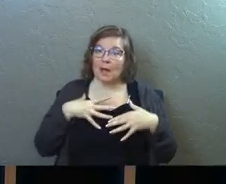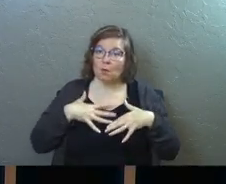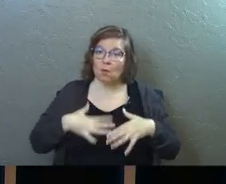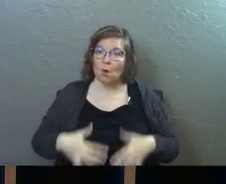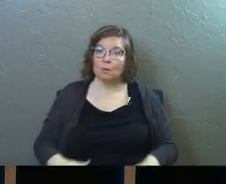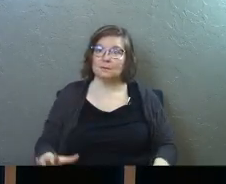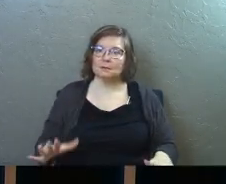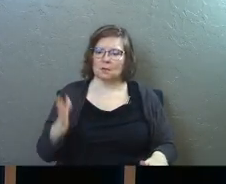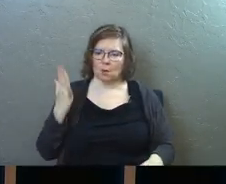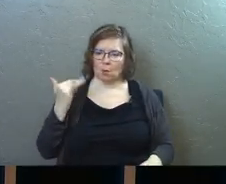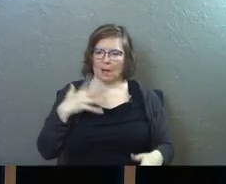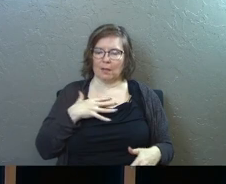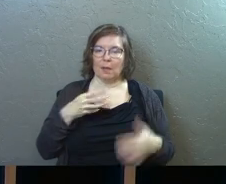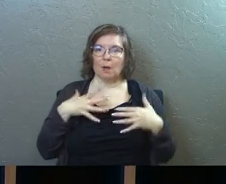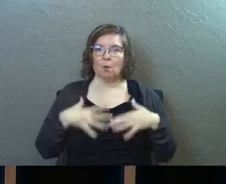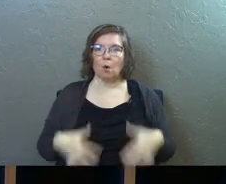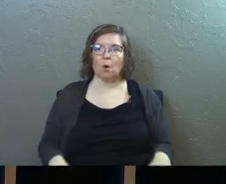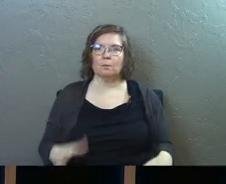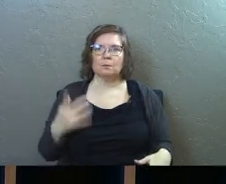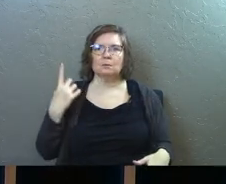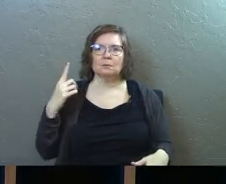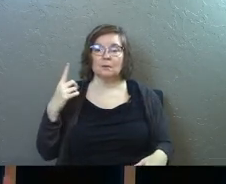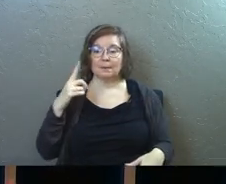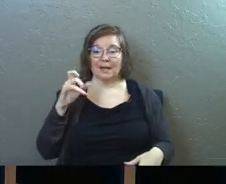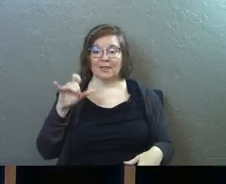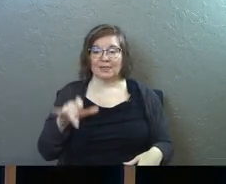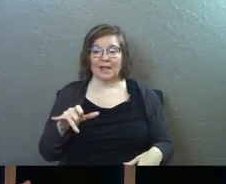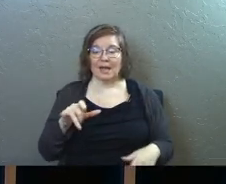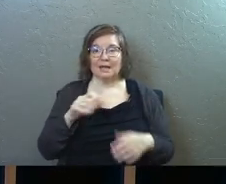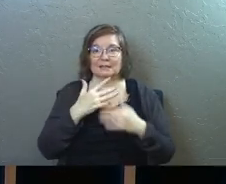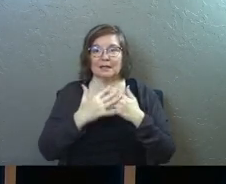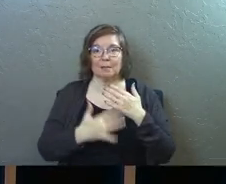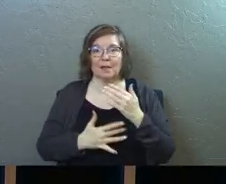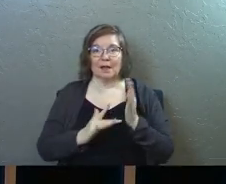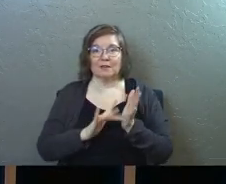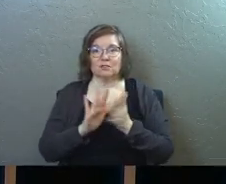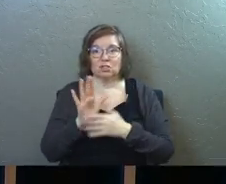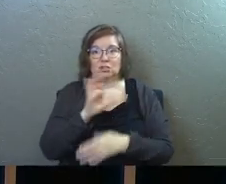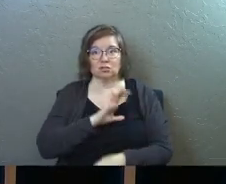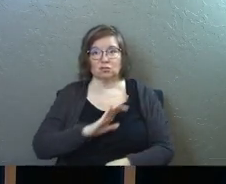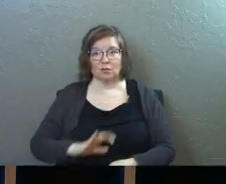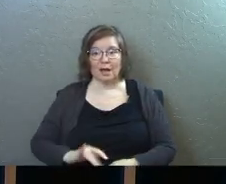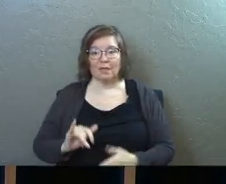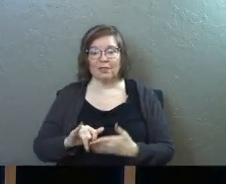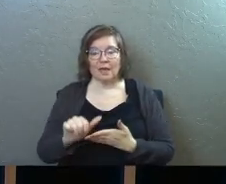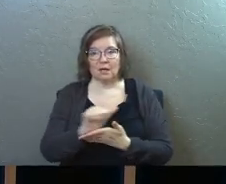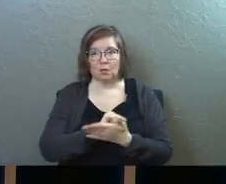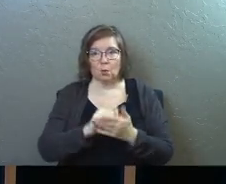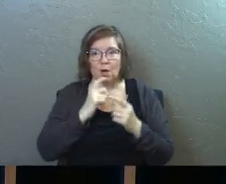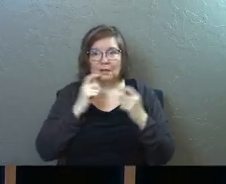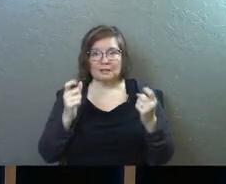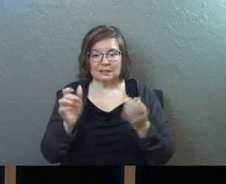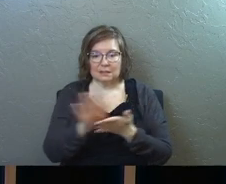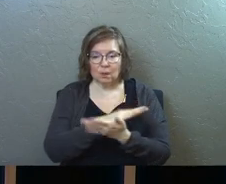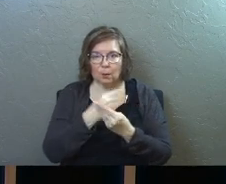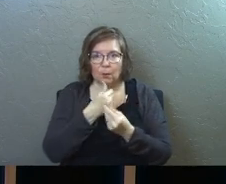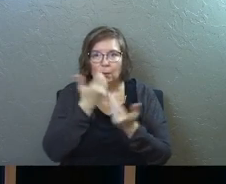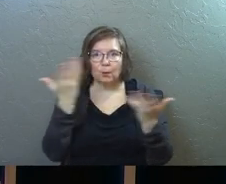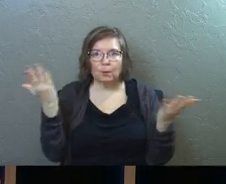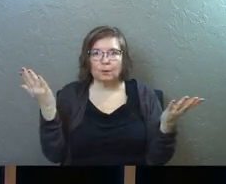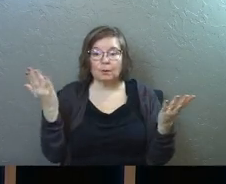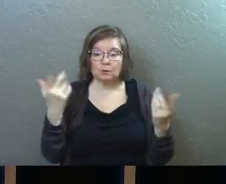why are they in white robes because that's the blood of Jesus Christ that has washed their sins away